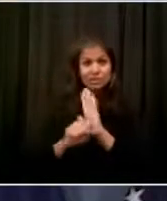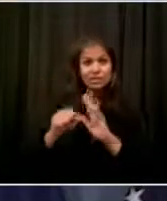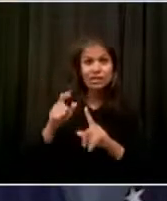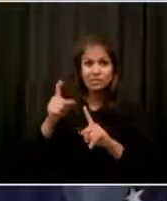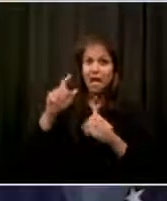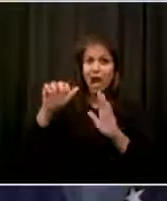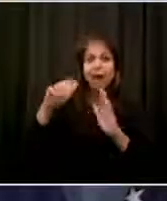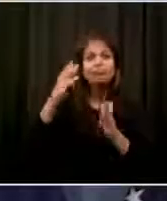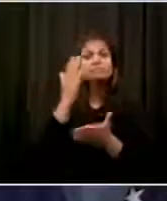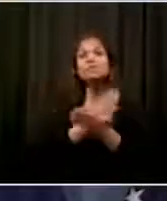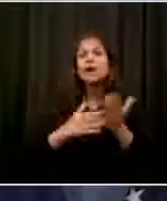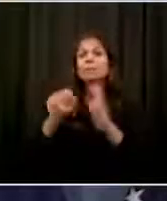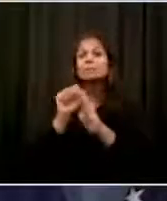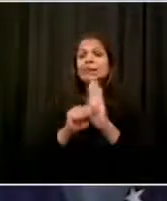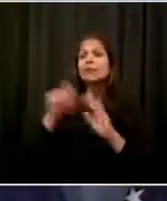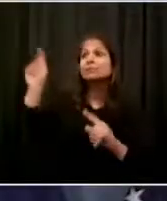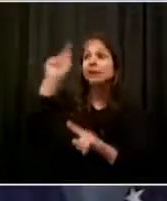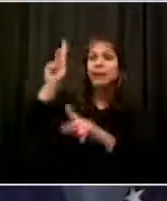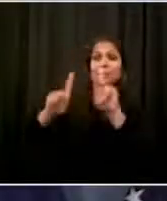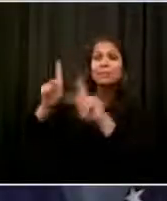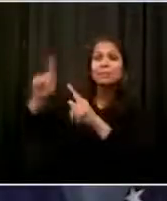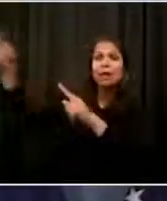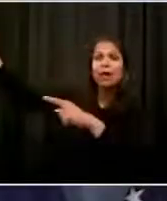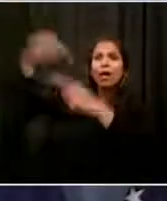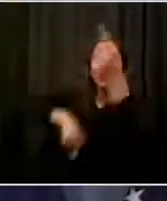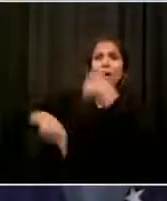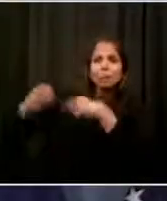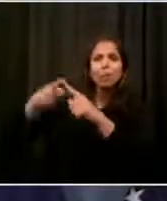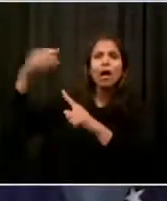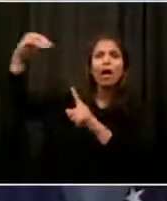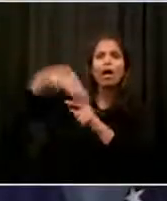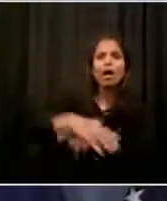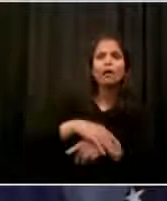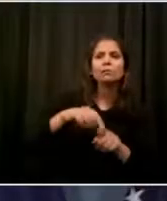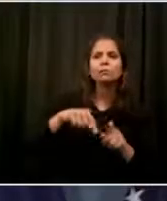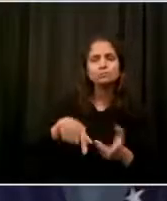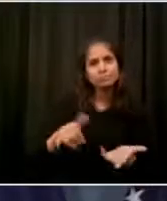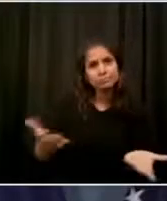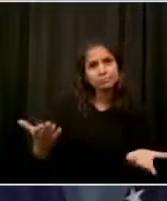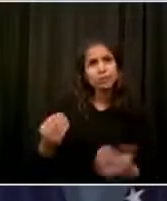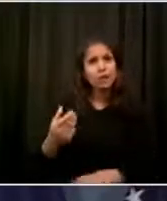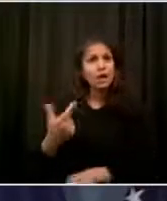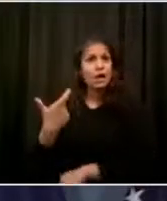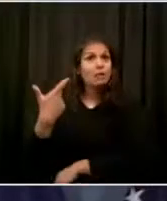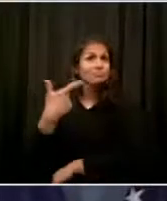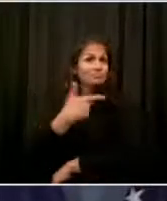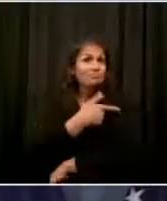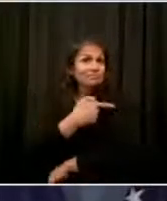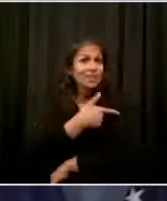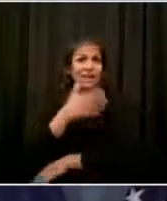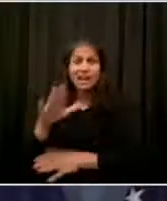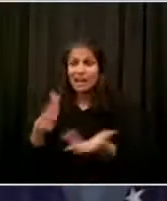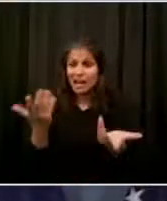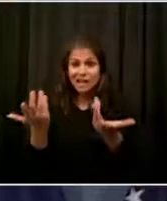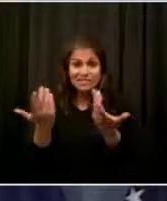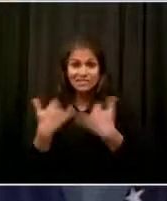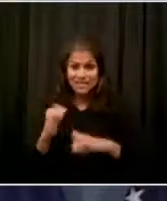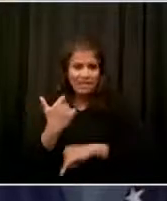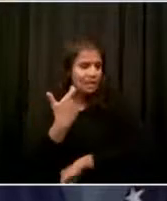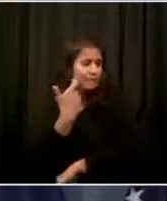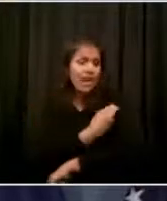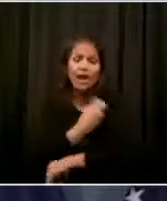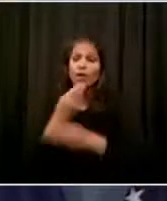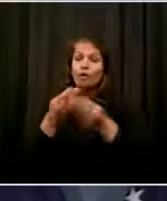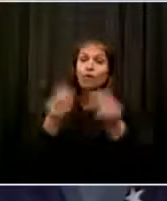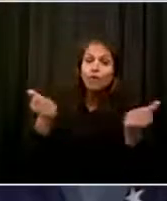So to get to that low transmission phase, I think you're talking certainly you've got to go through the whole summer into the